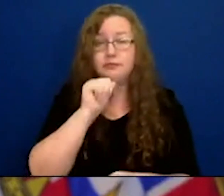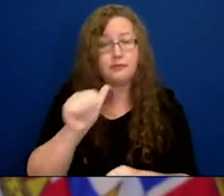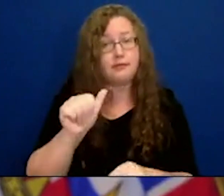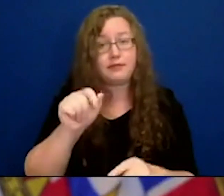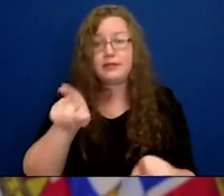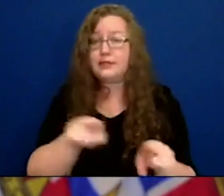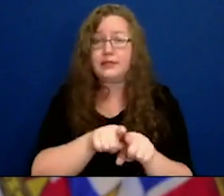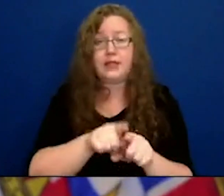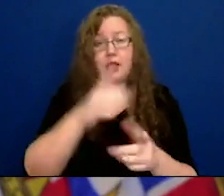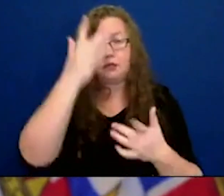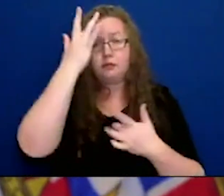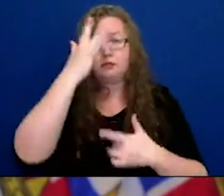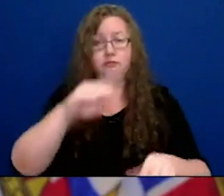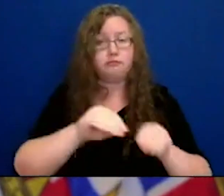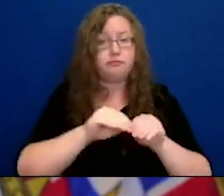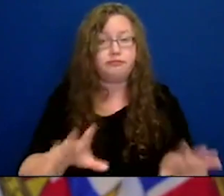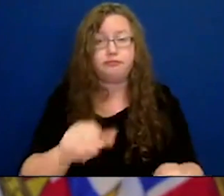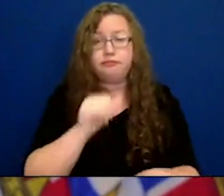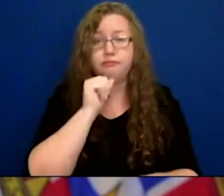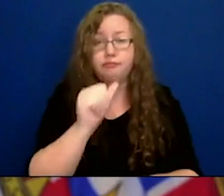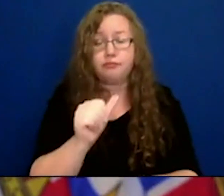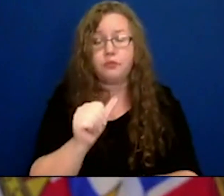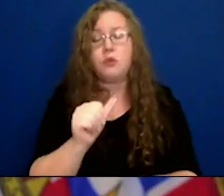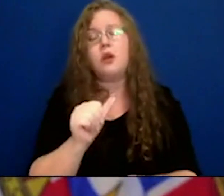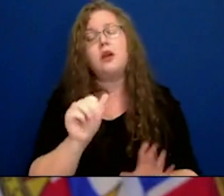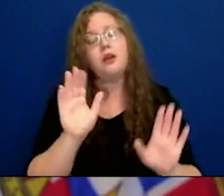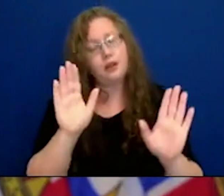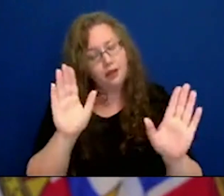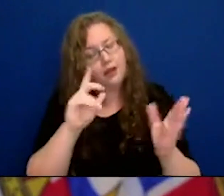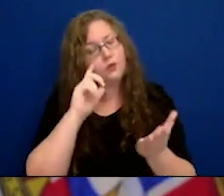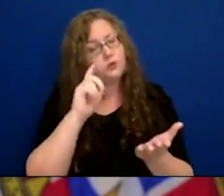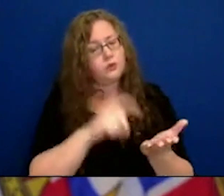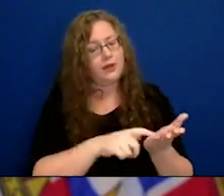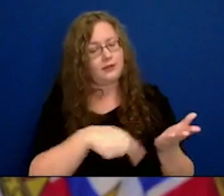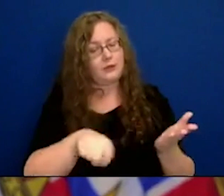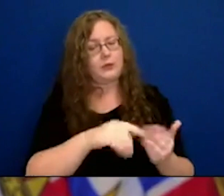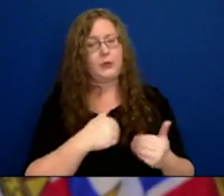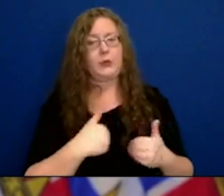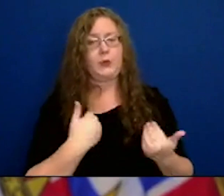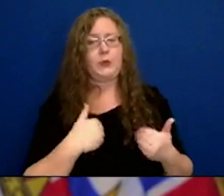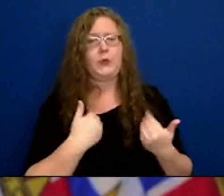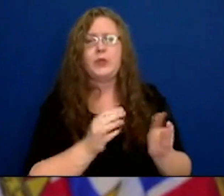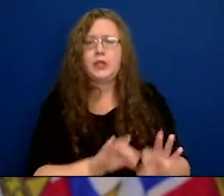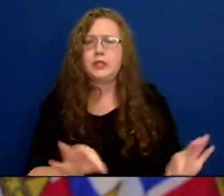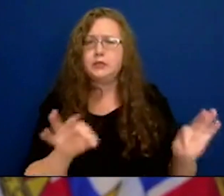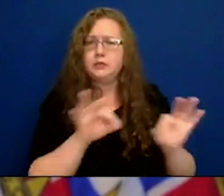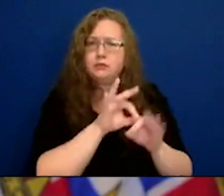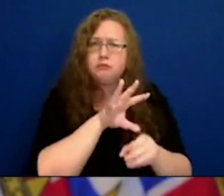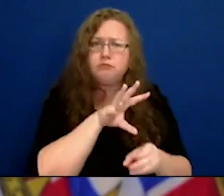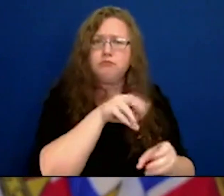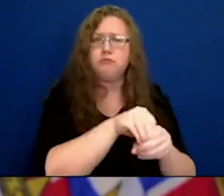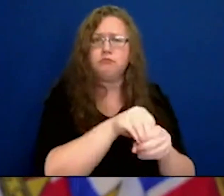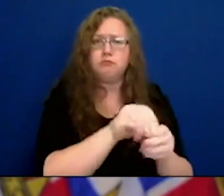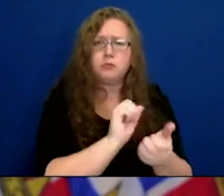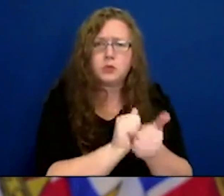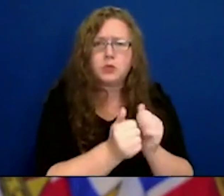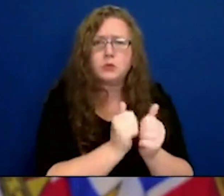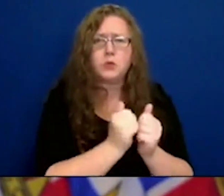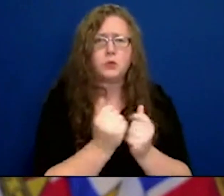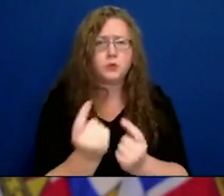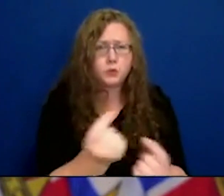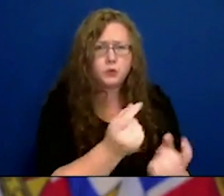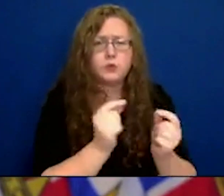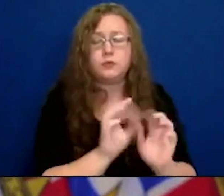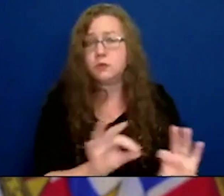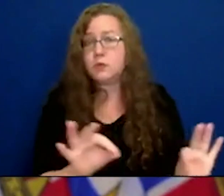So we are, and we recognize of course the importance for young people of having these opportunities to participate in sport and